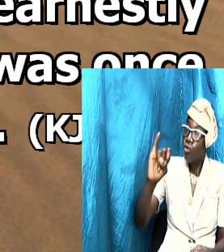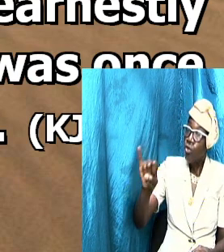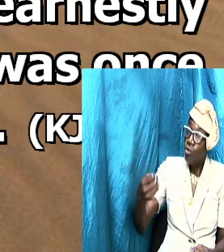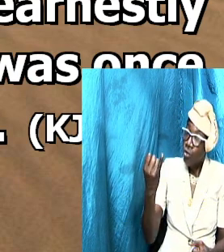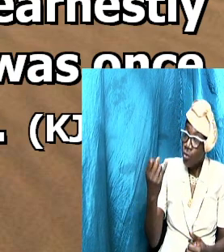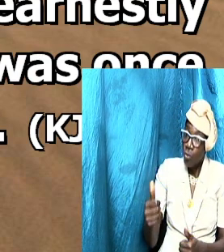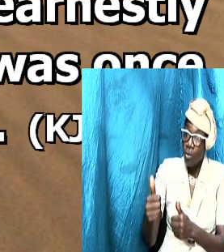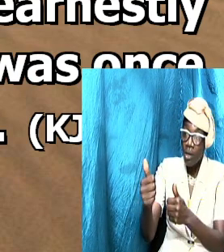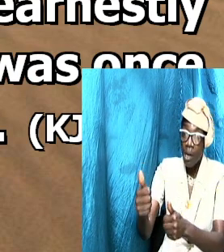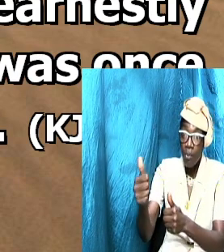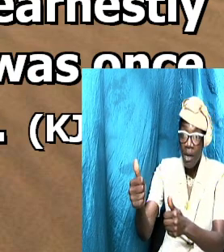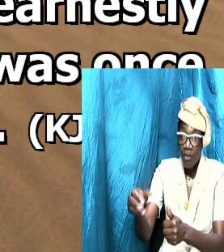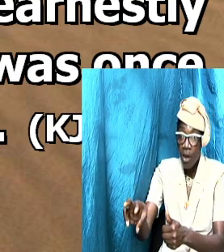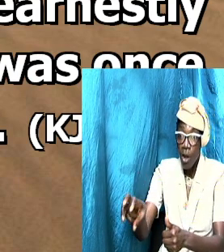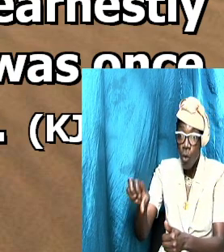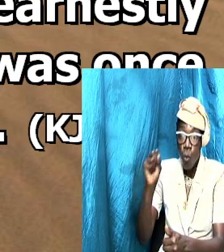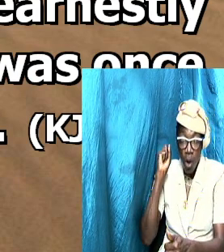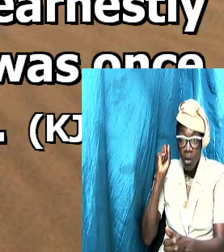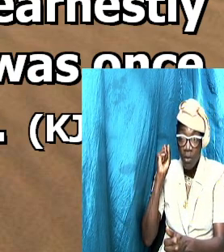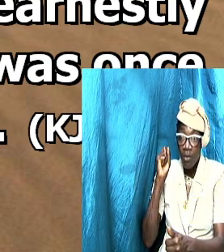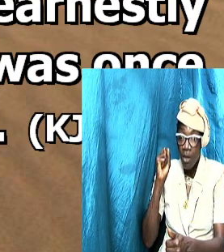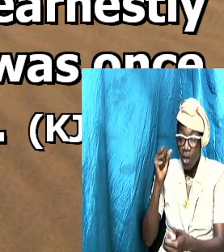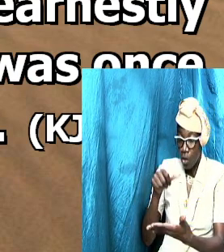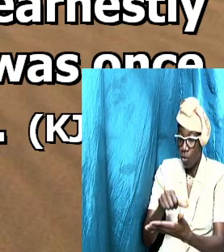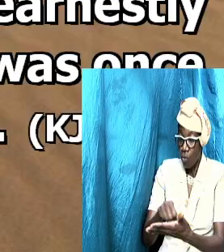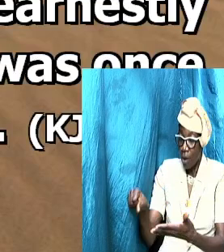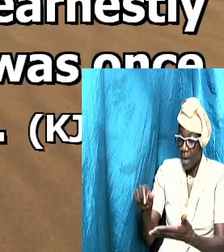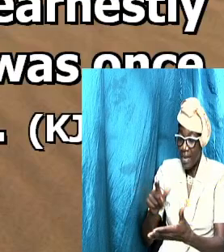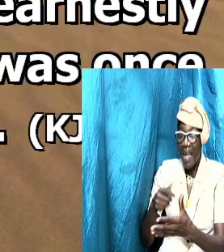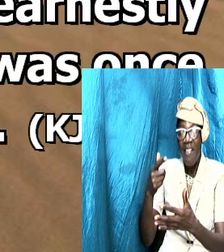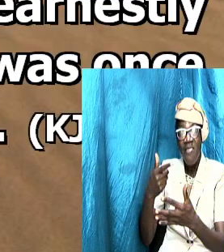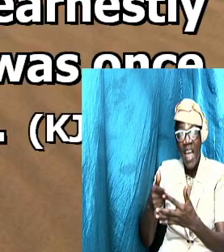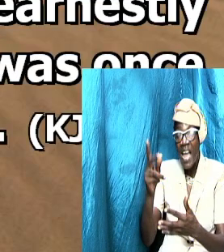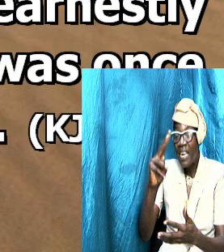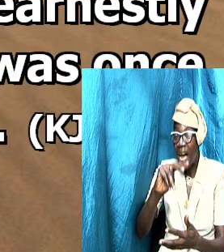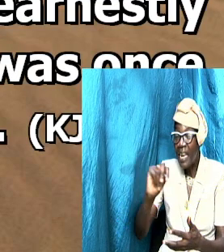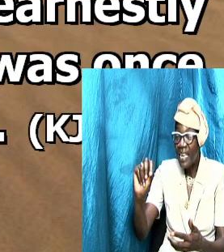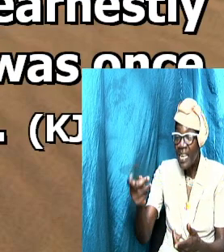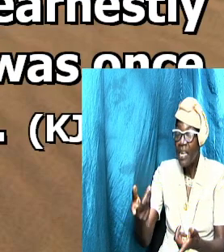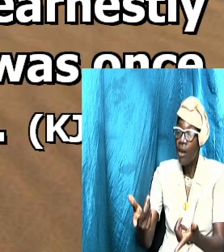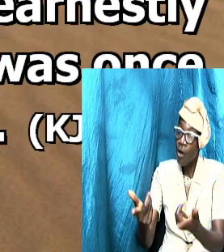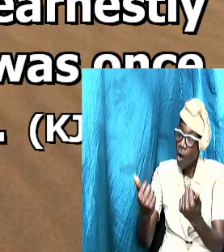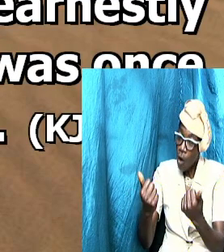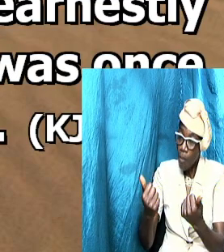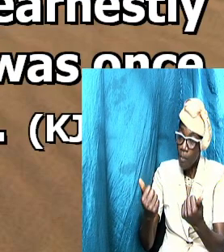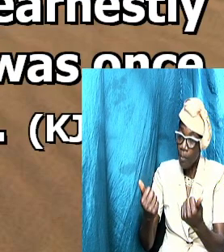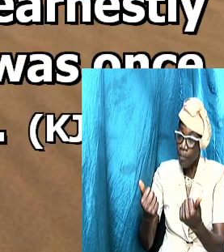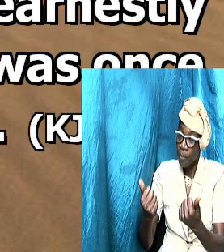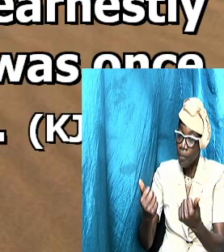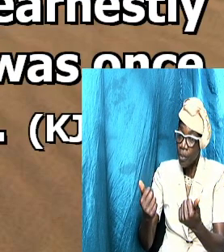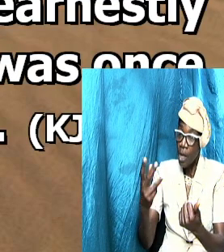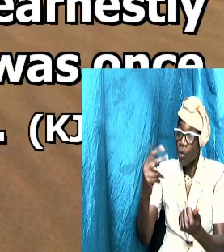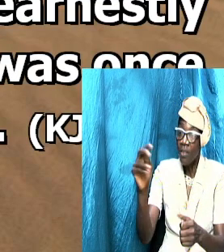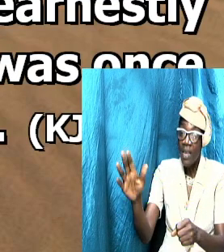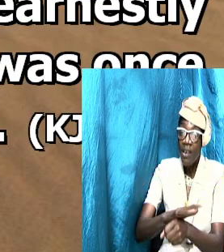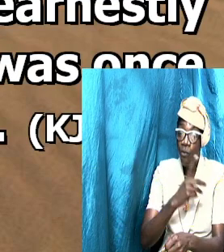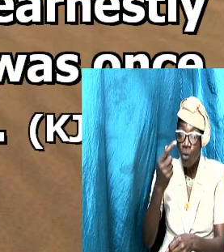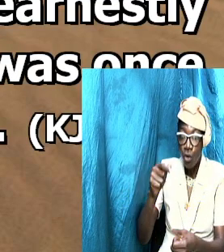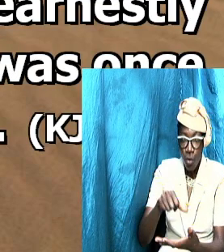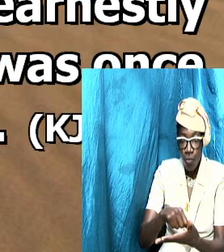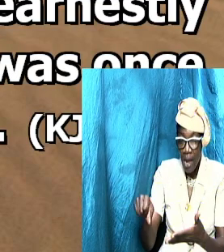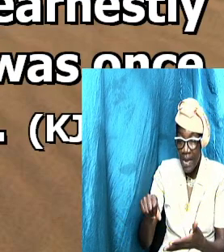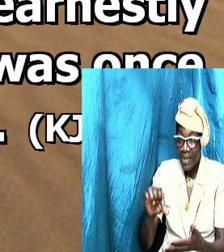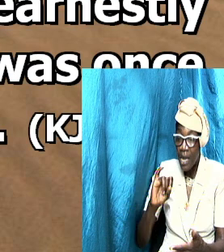thing but then a need arise and it was needful for him to write not just know about the